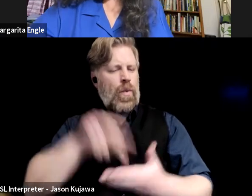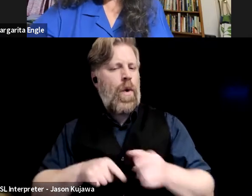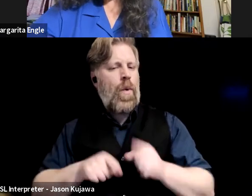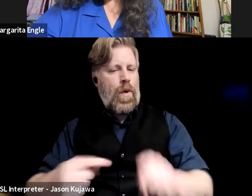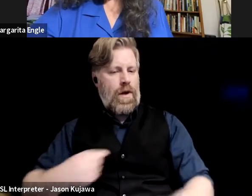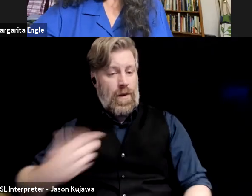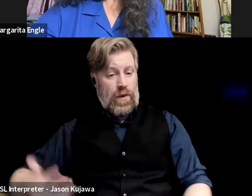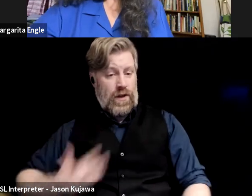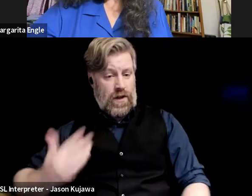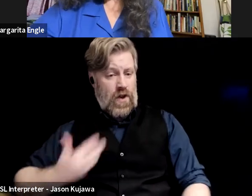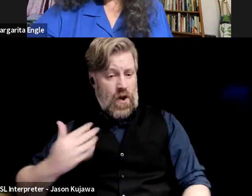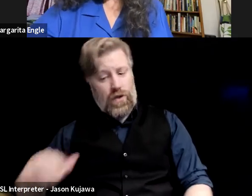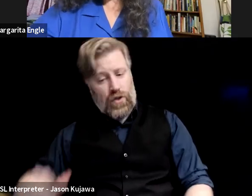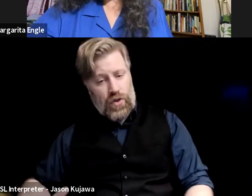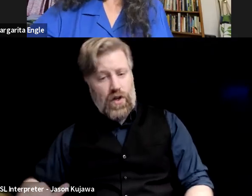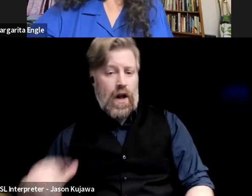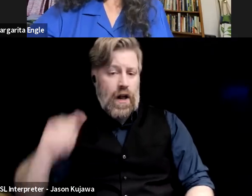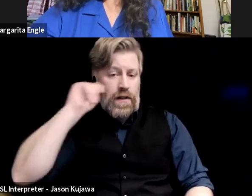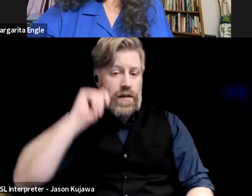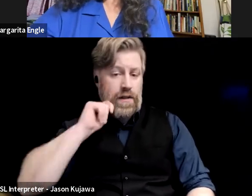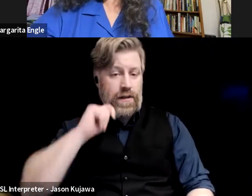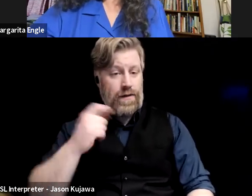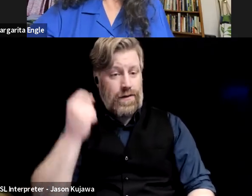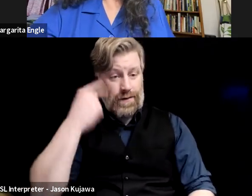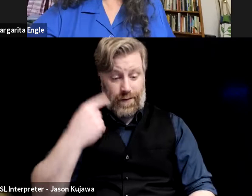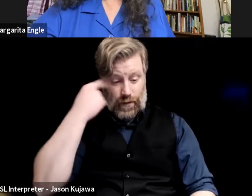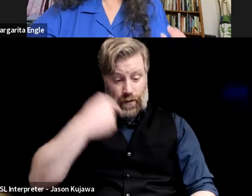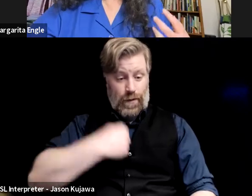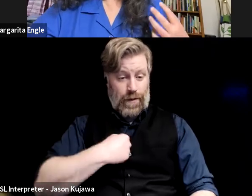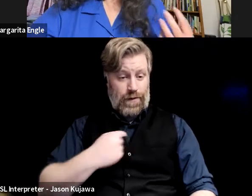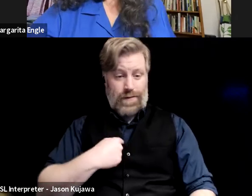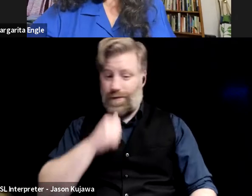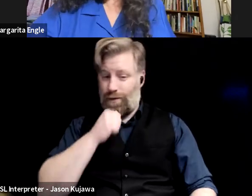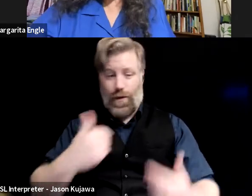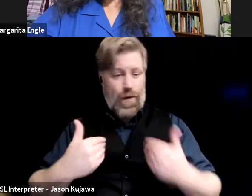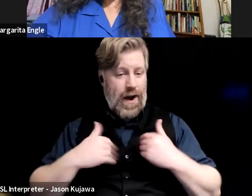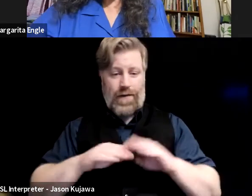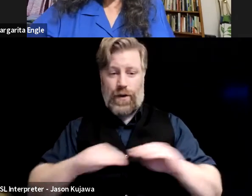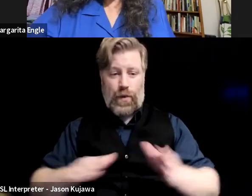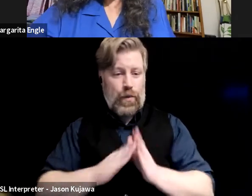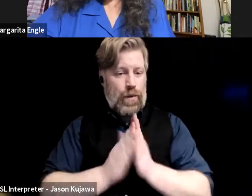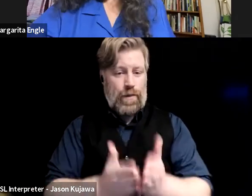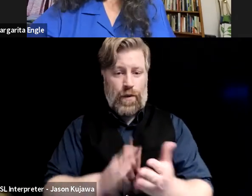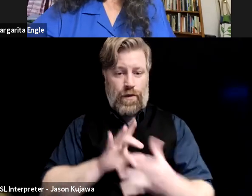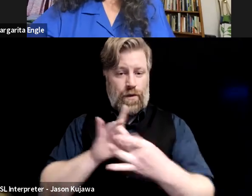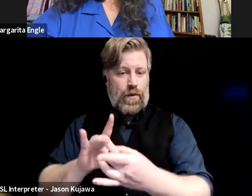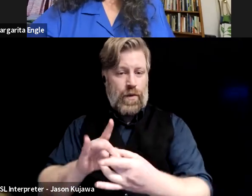and for me, there were no children's books, uh, that had anything to do with Cuba at the time